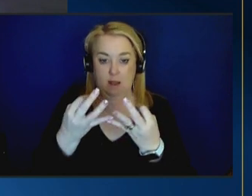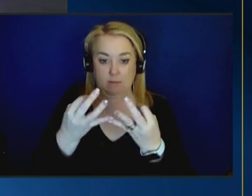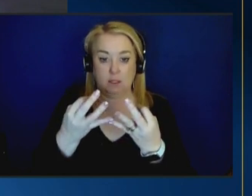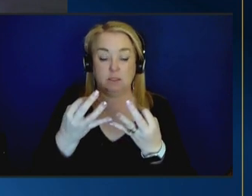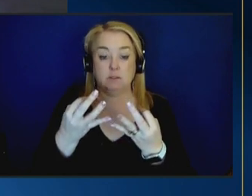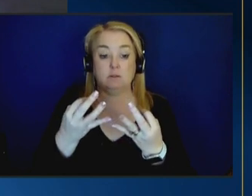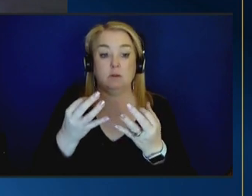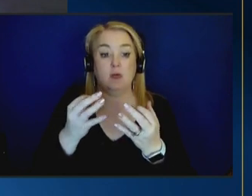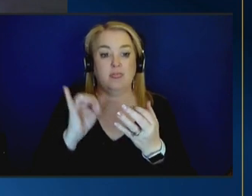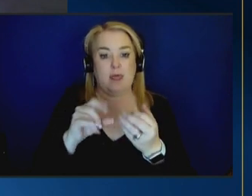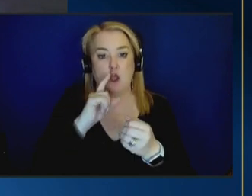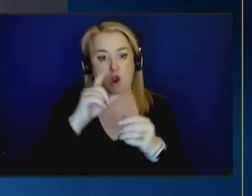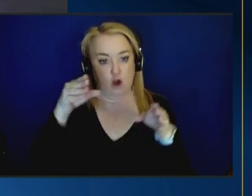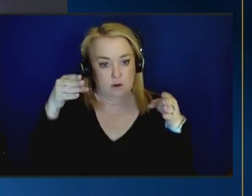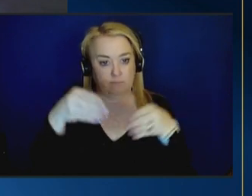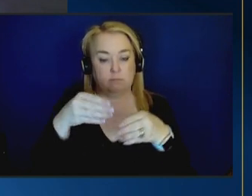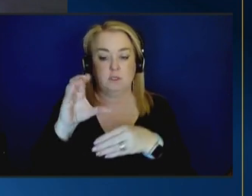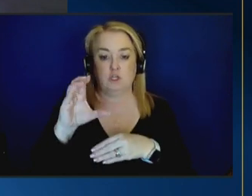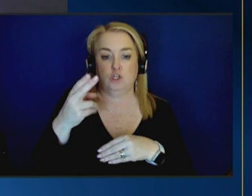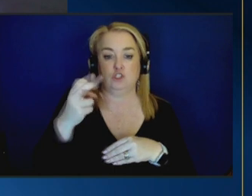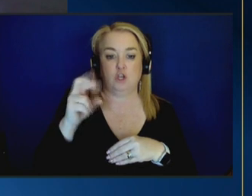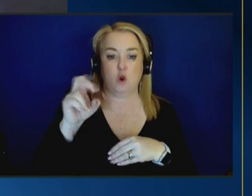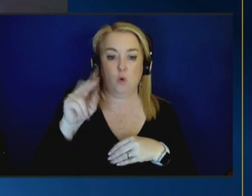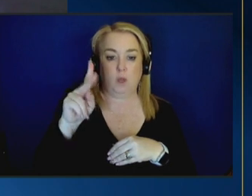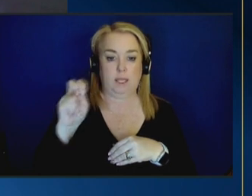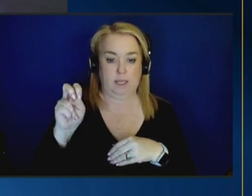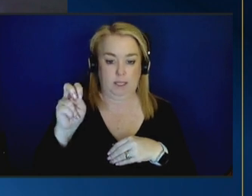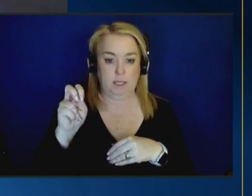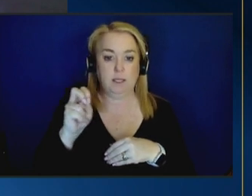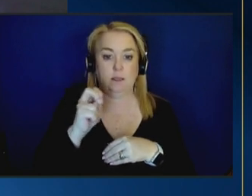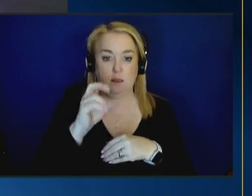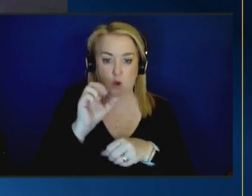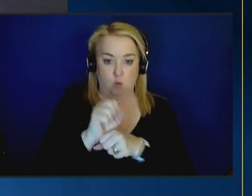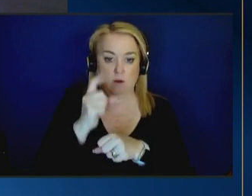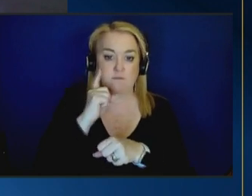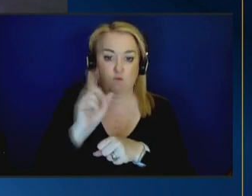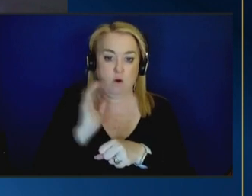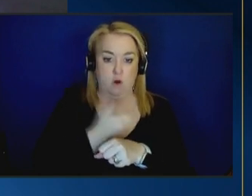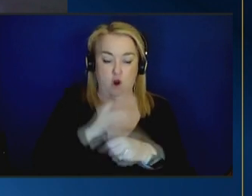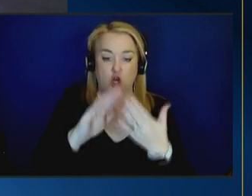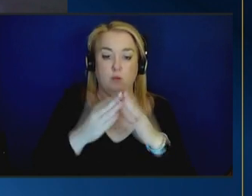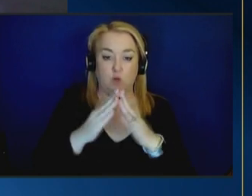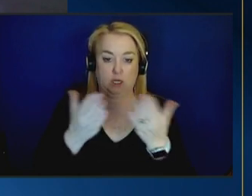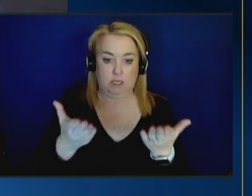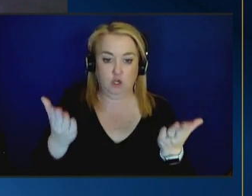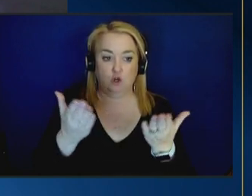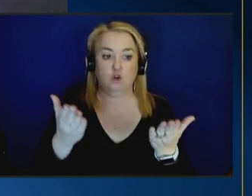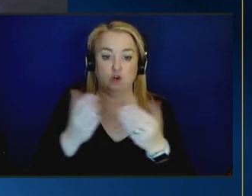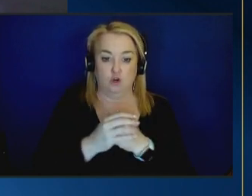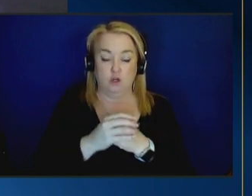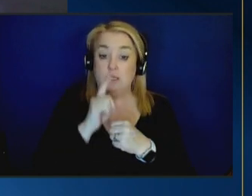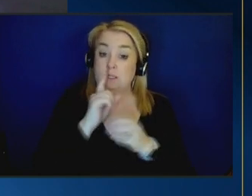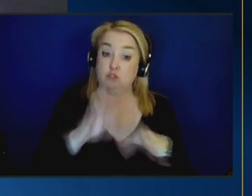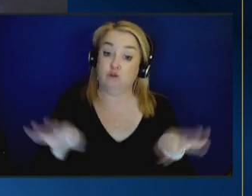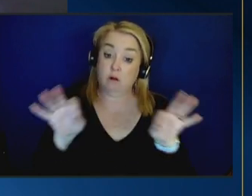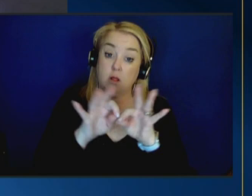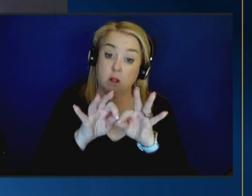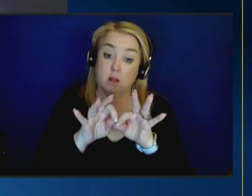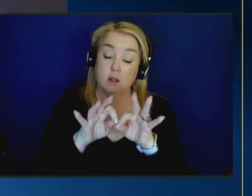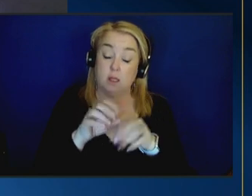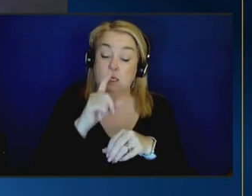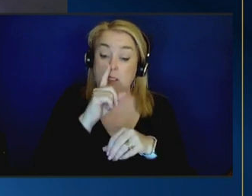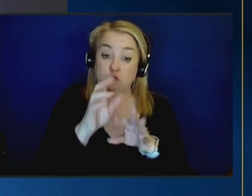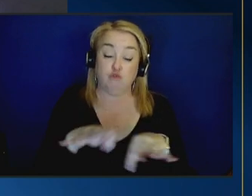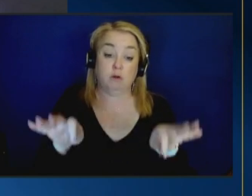cherokee centric and that we know work for our community here which is critical it's a critical path for